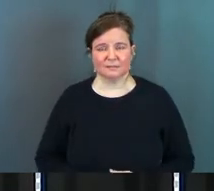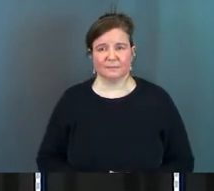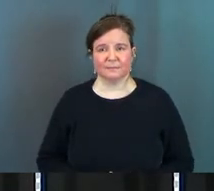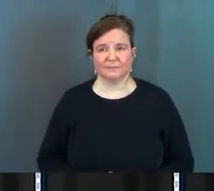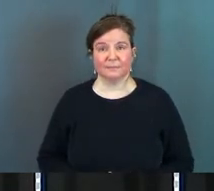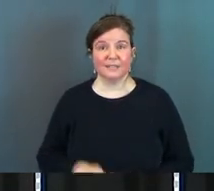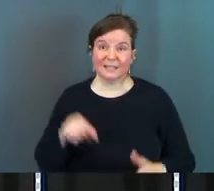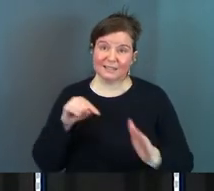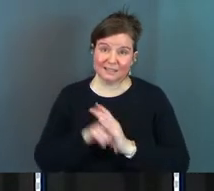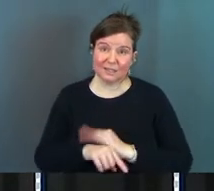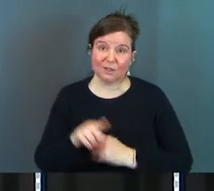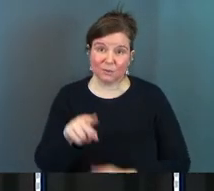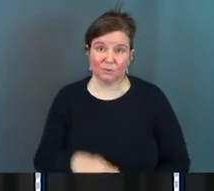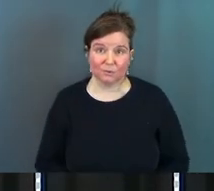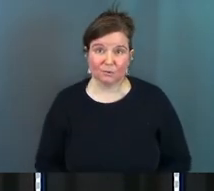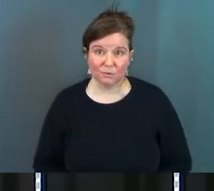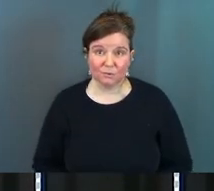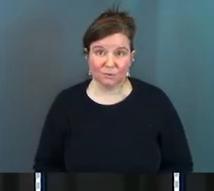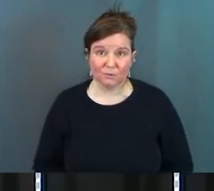it's killing you